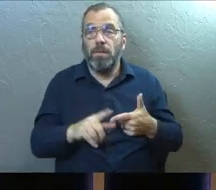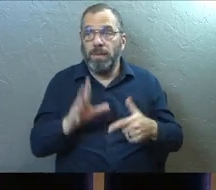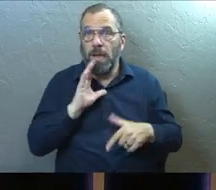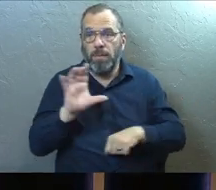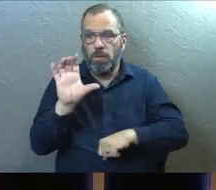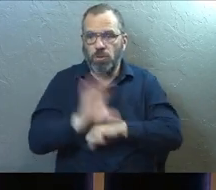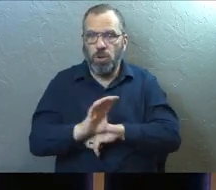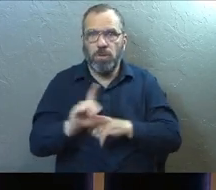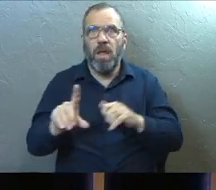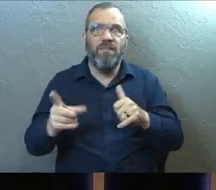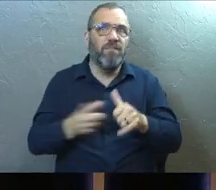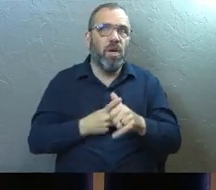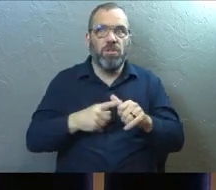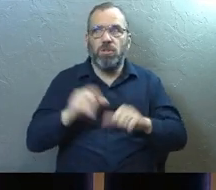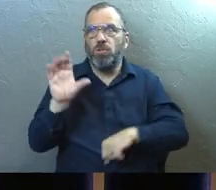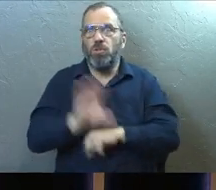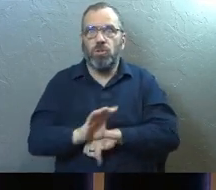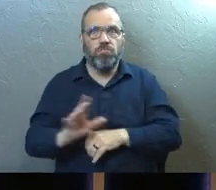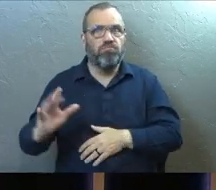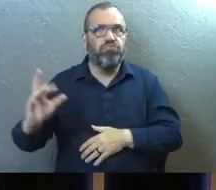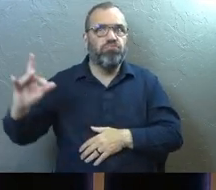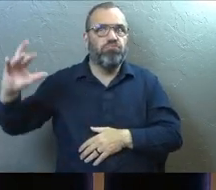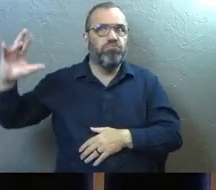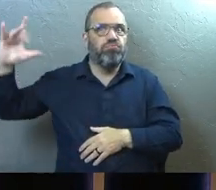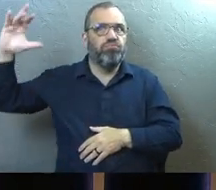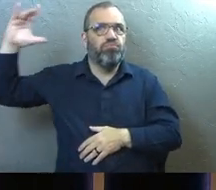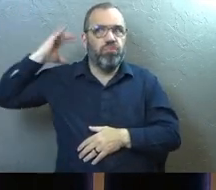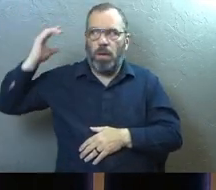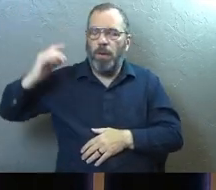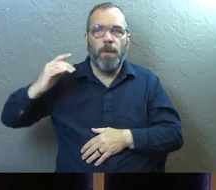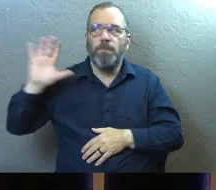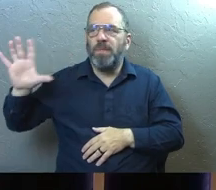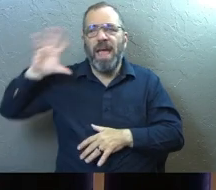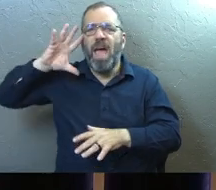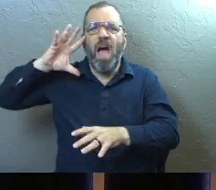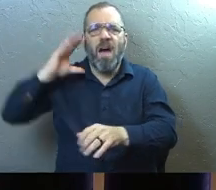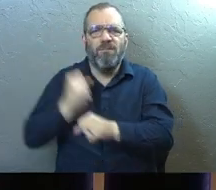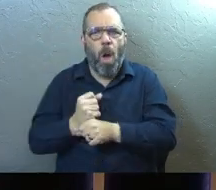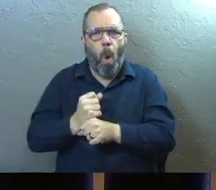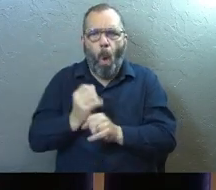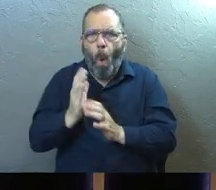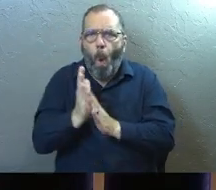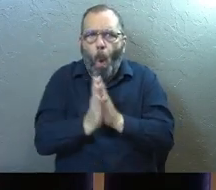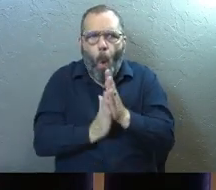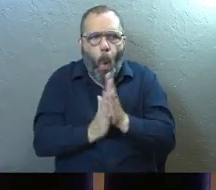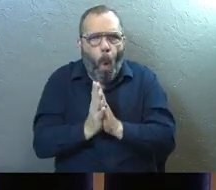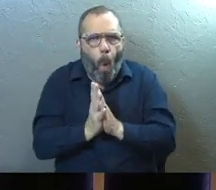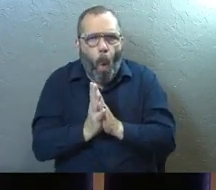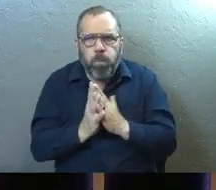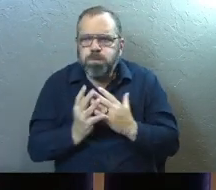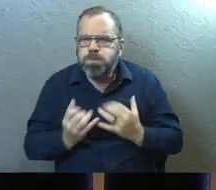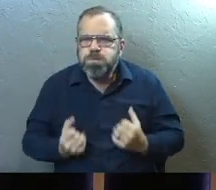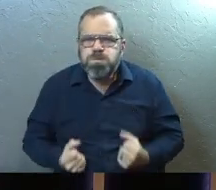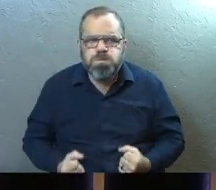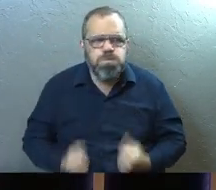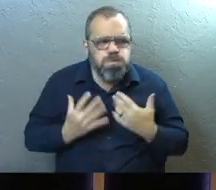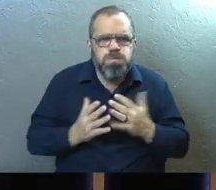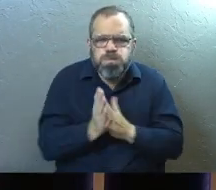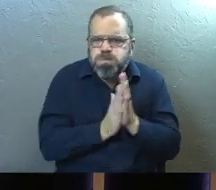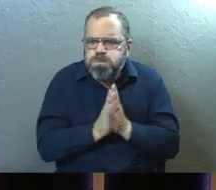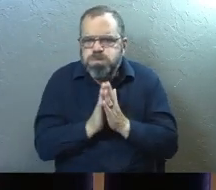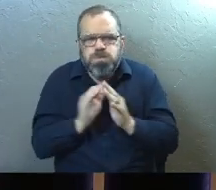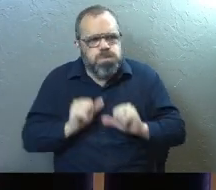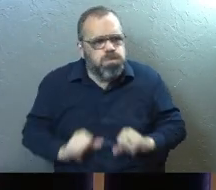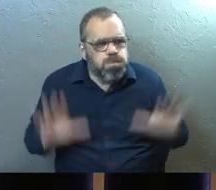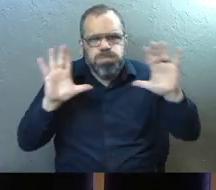early church and we talked about people who their faith was so on fire guys, that they were willing to